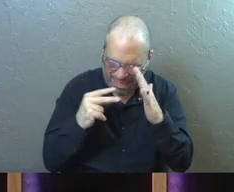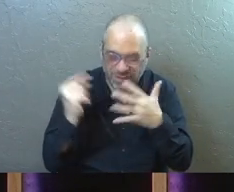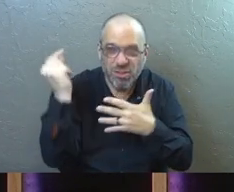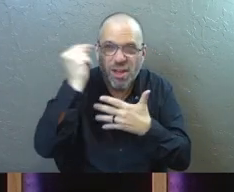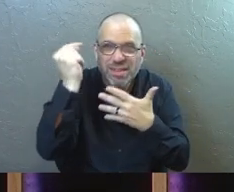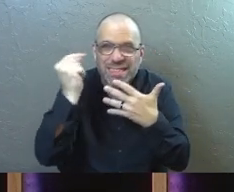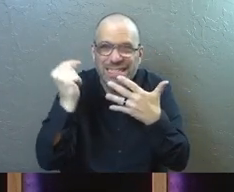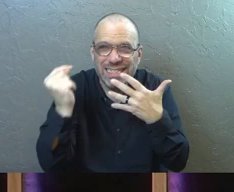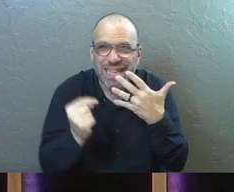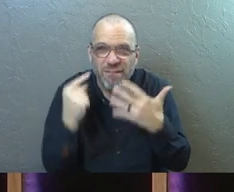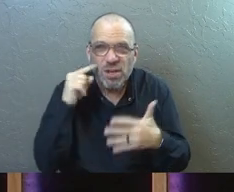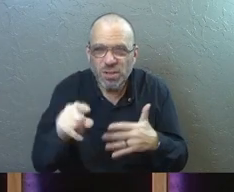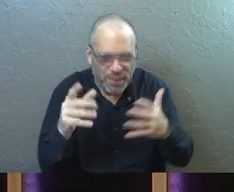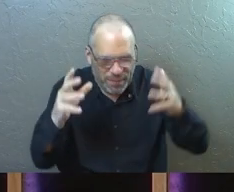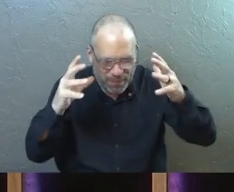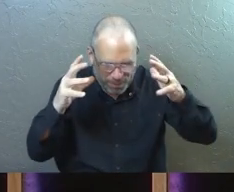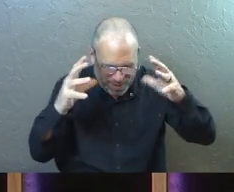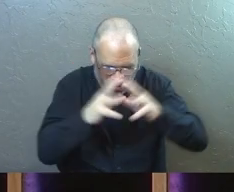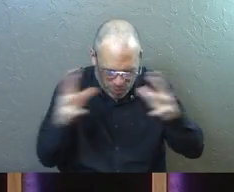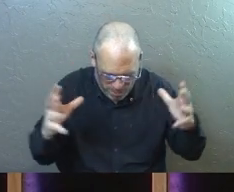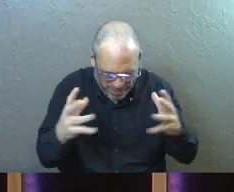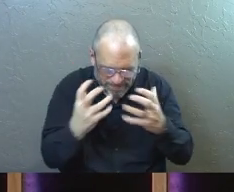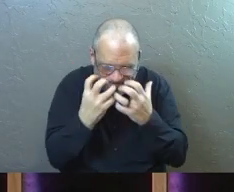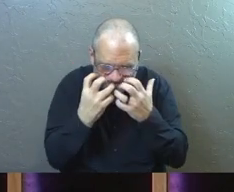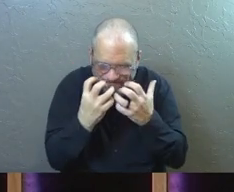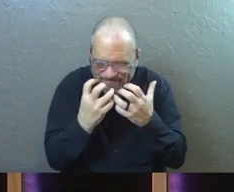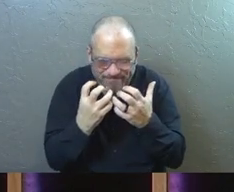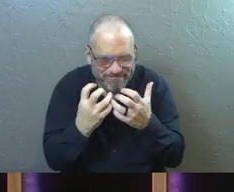there. It's there for you. There's just so much treasure.